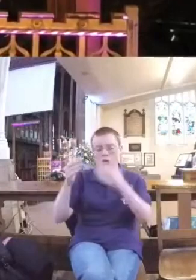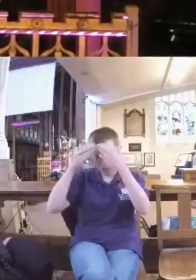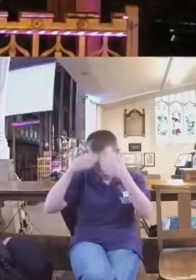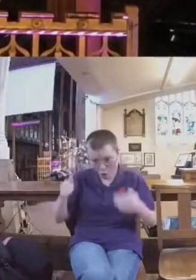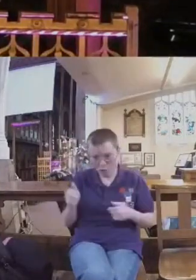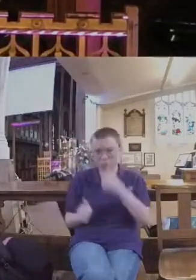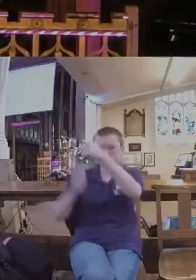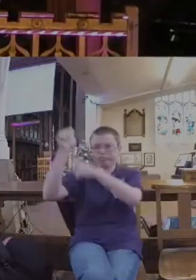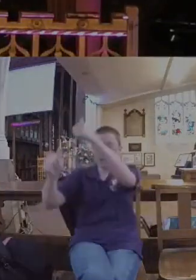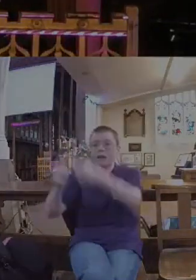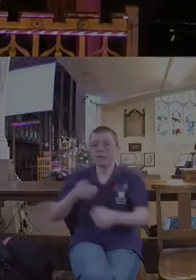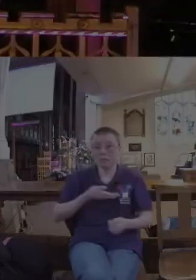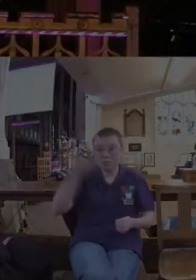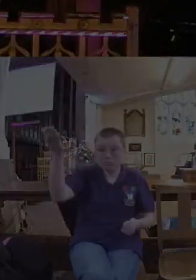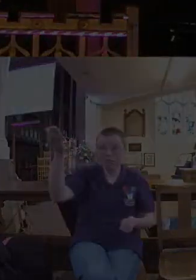Amen.